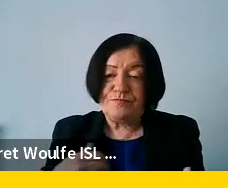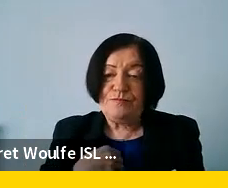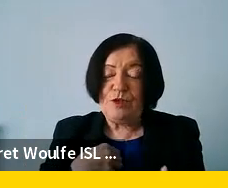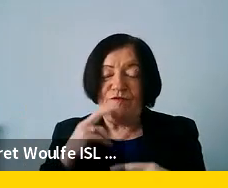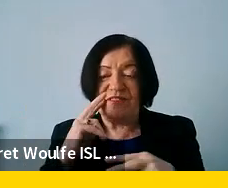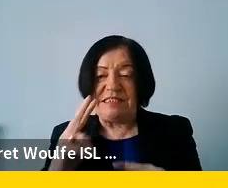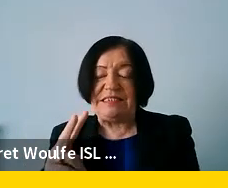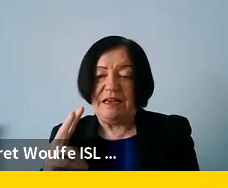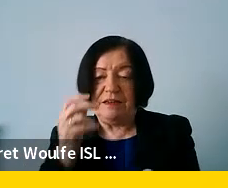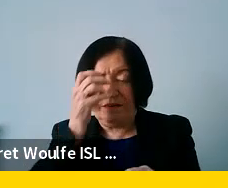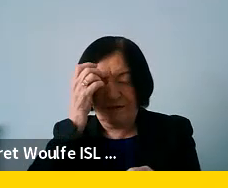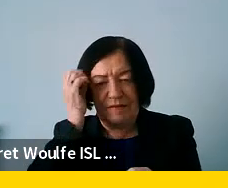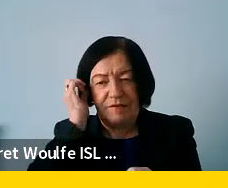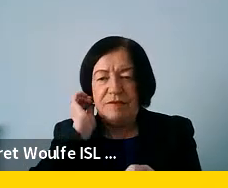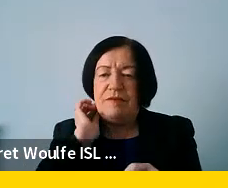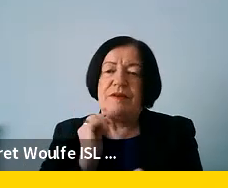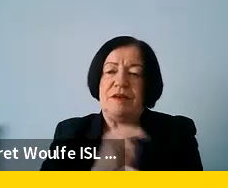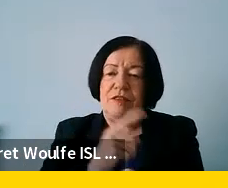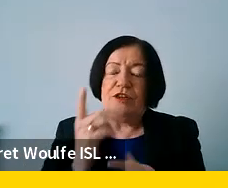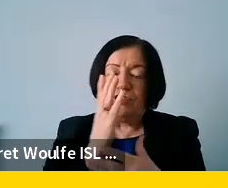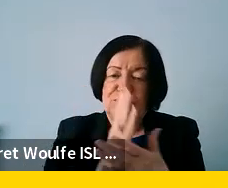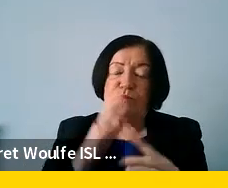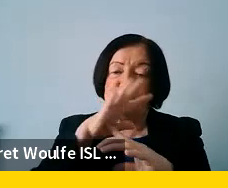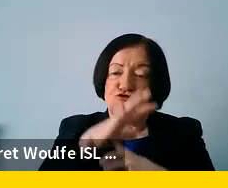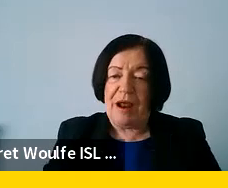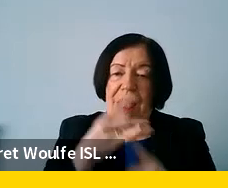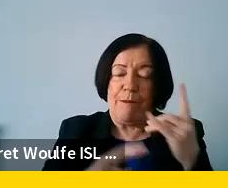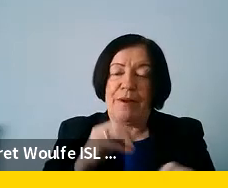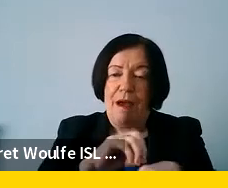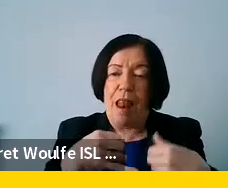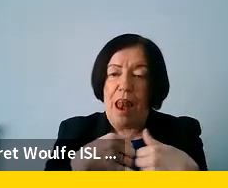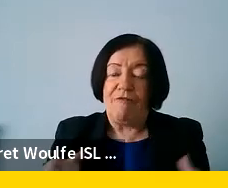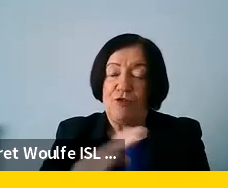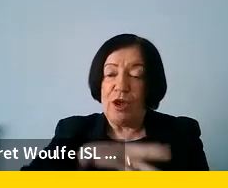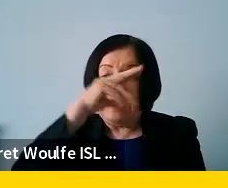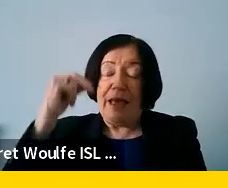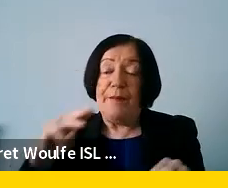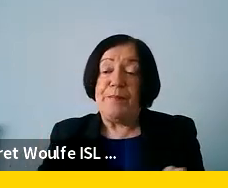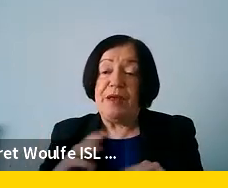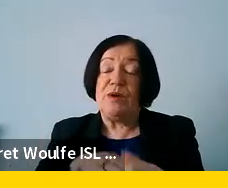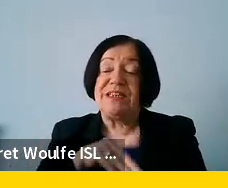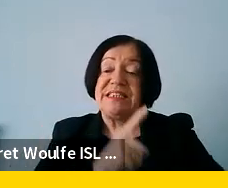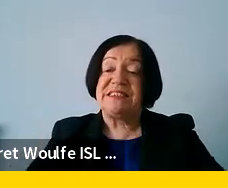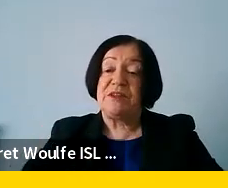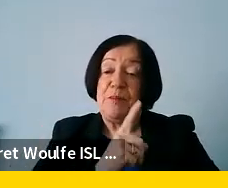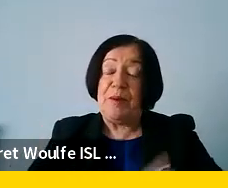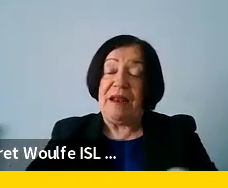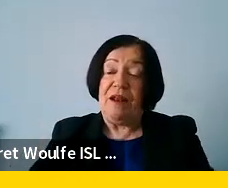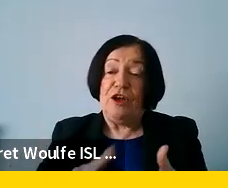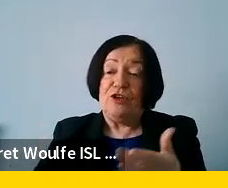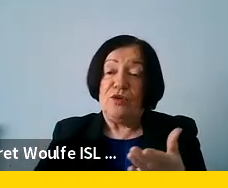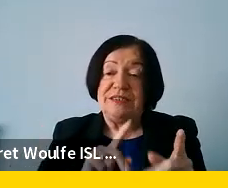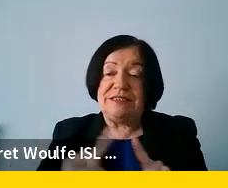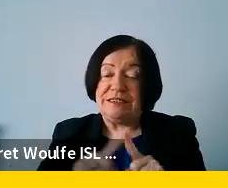seen is that there are certain discriminations that happen online. For example, people with disabilities are using certain